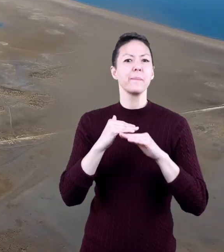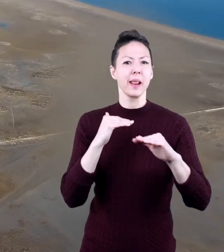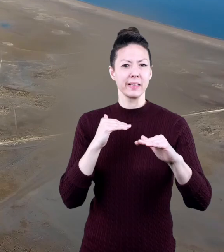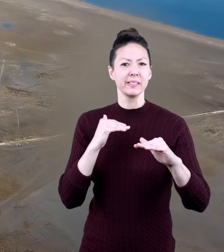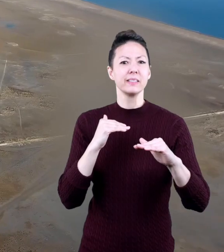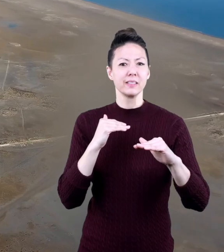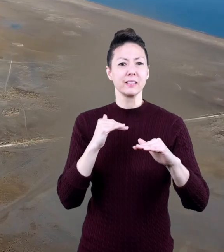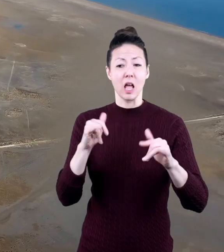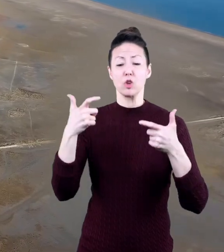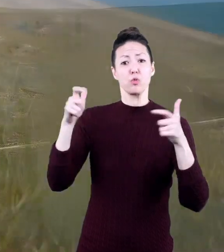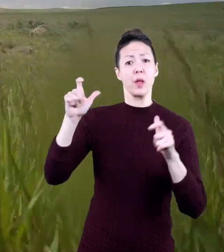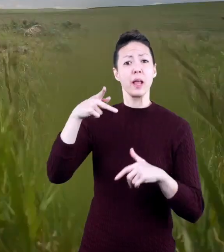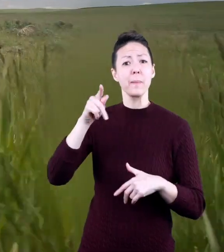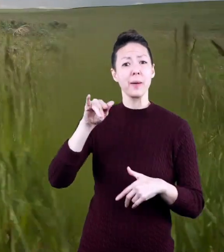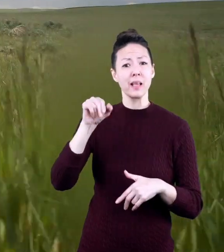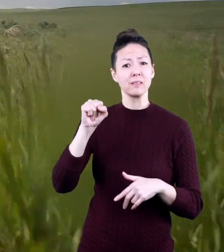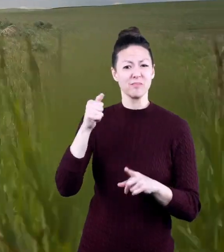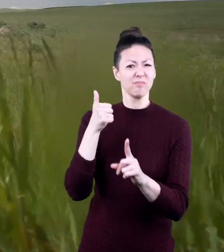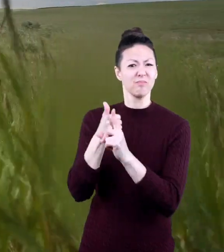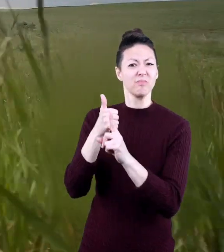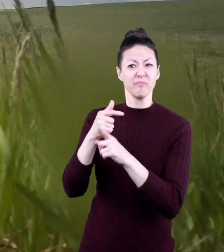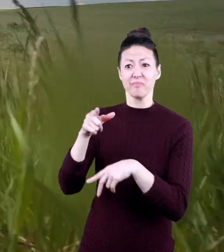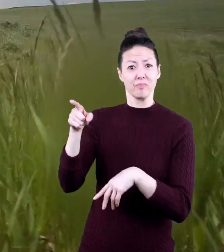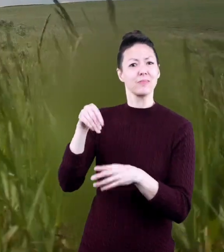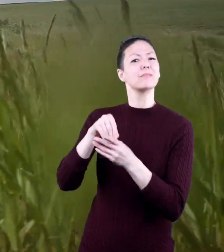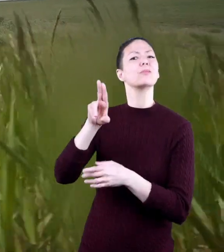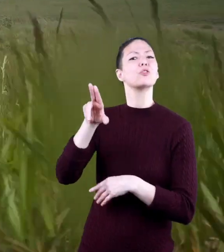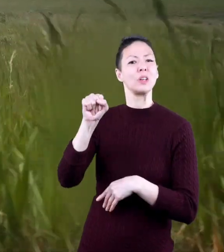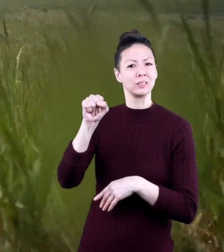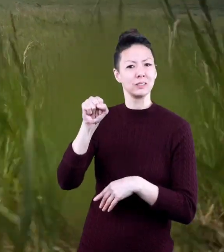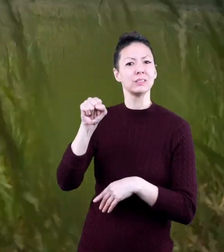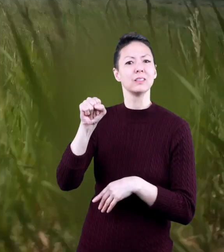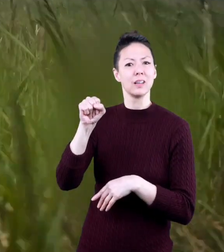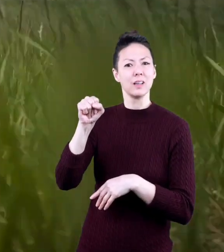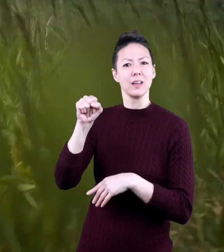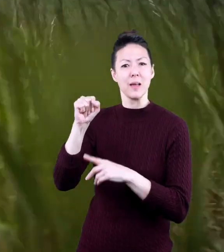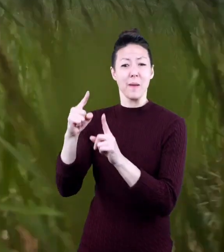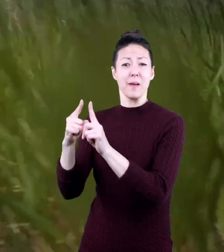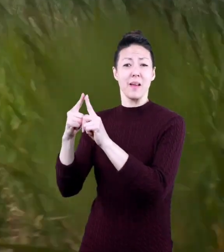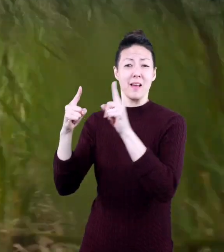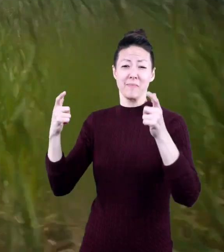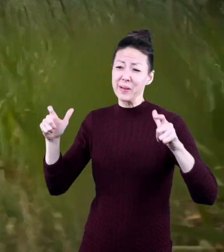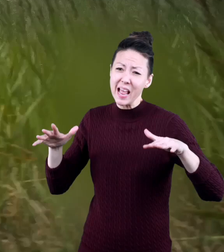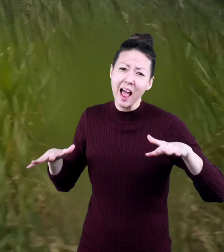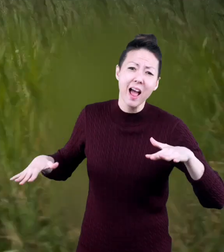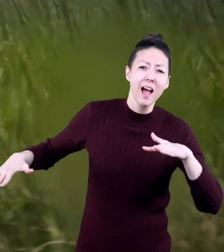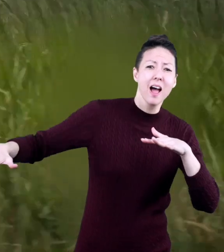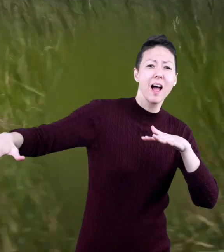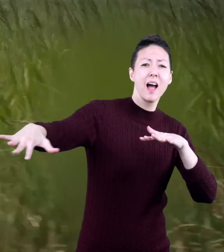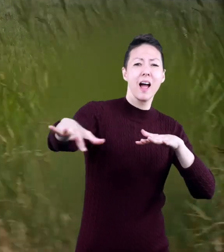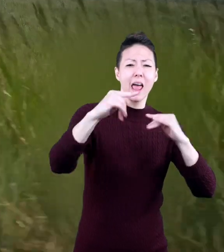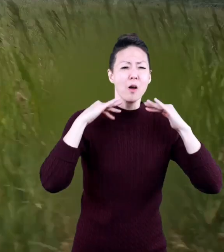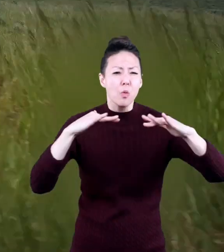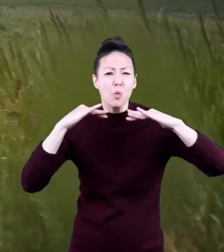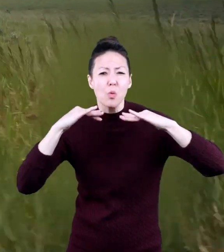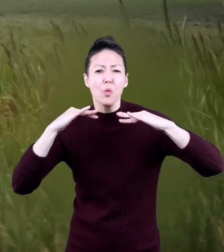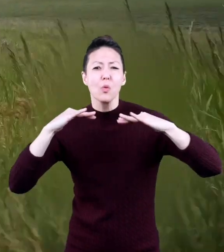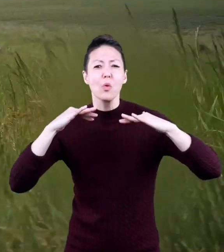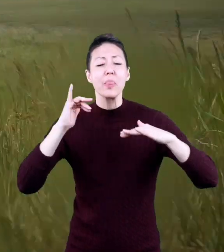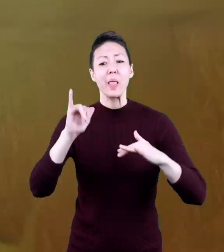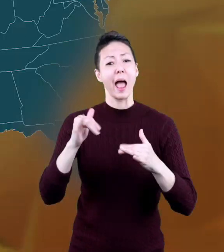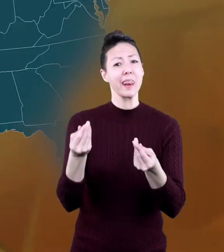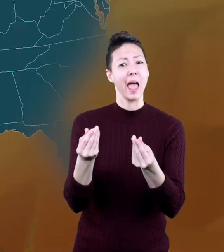The Great Plains are in the United States, spanning across a massive expanse of land.